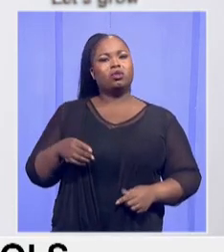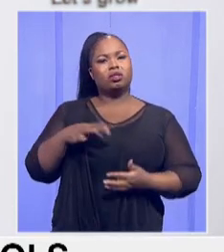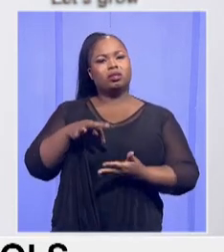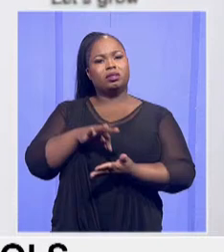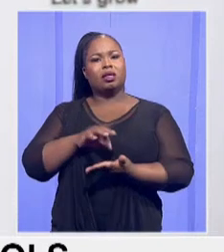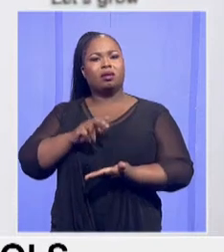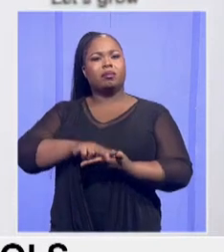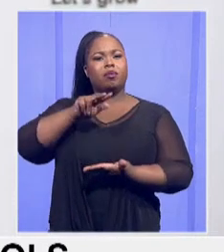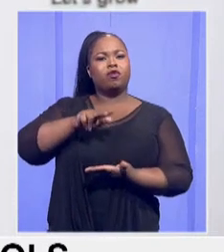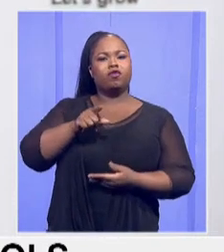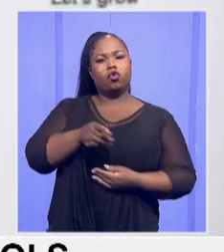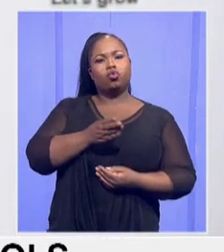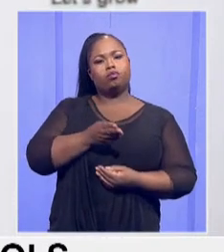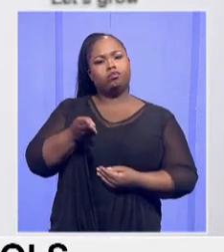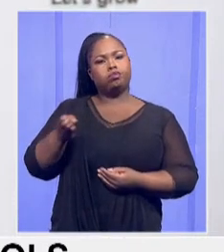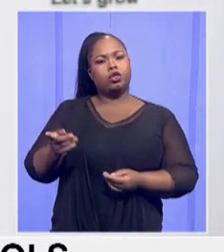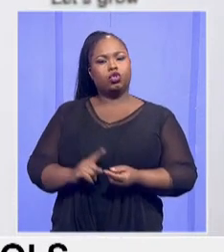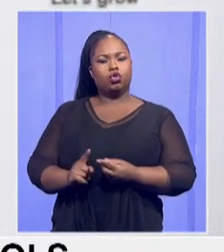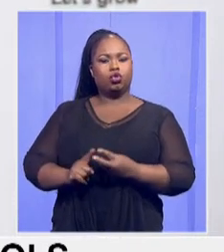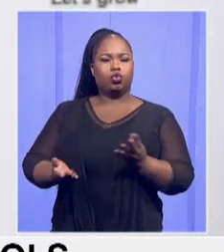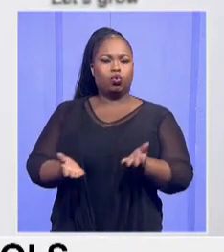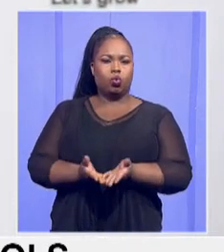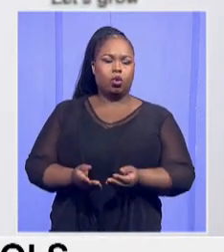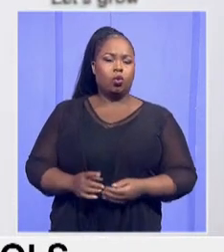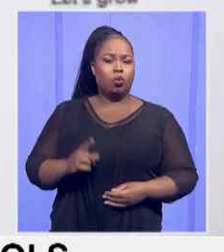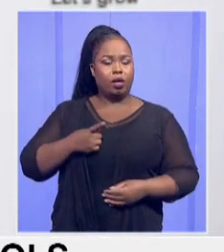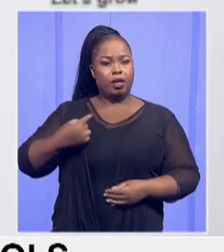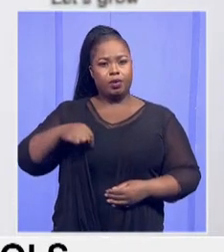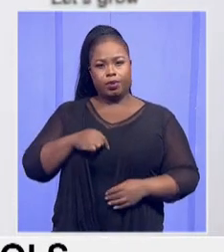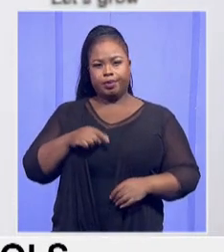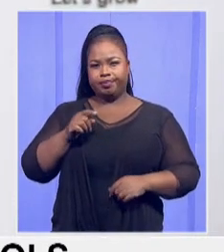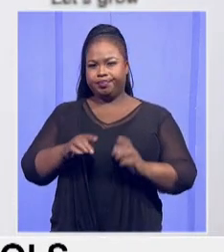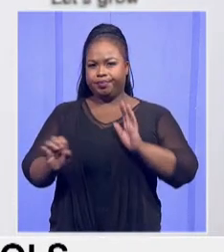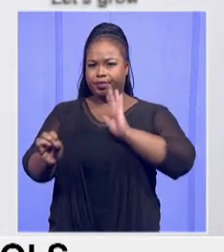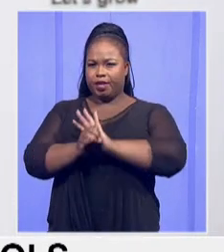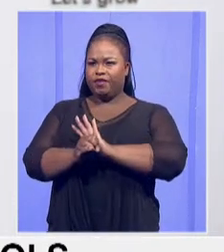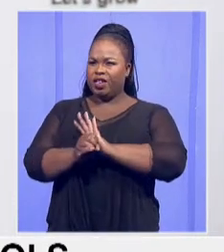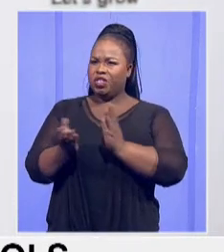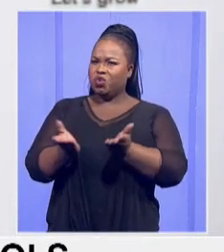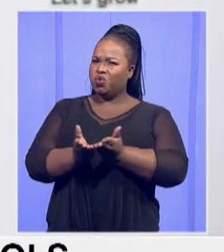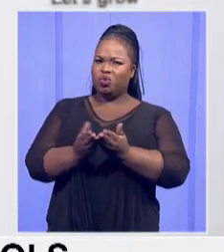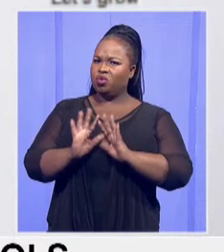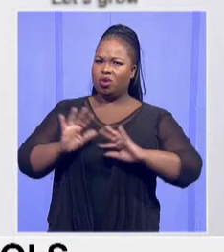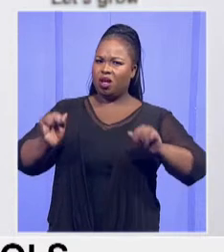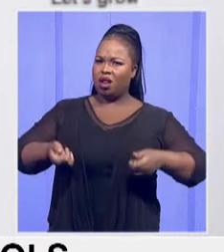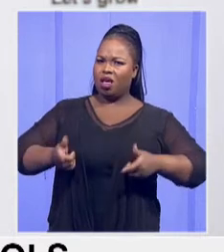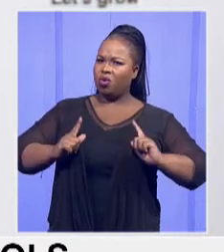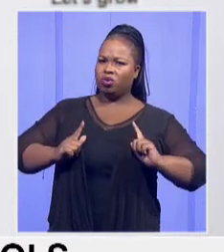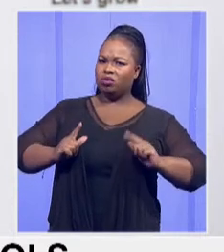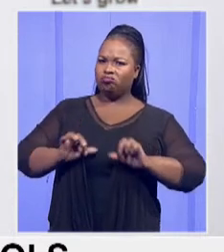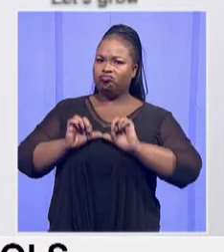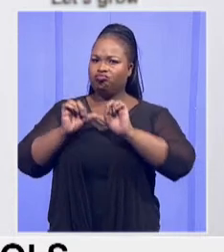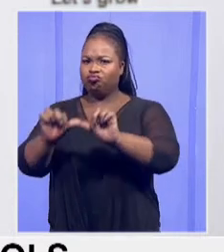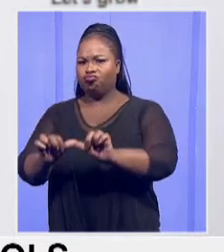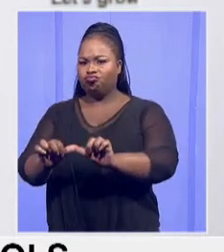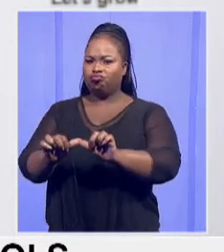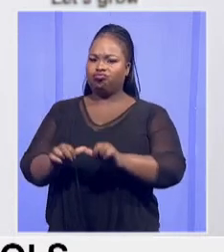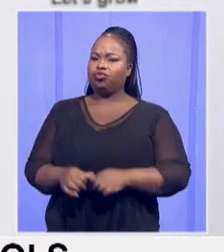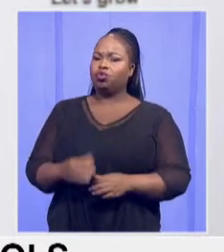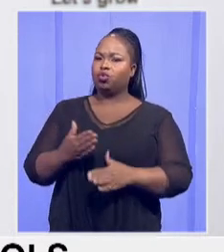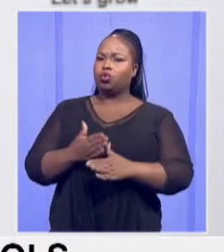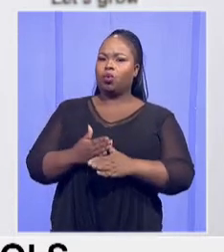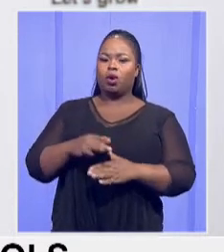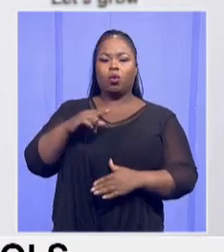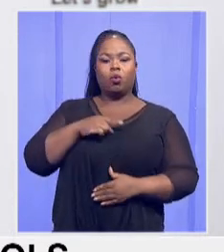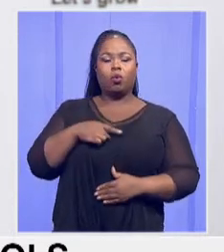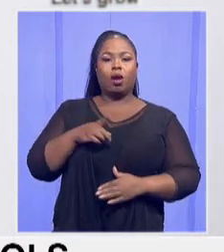schools. Because as we monitor, we identify schools that should not be allowed to continue to operate as a result of